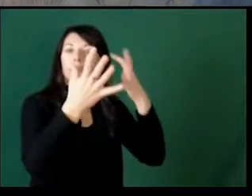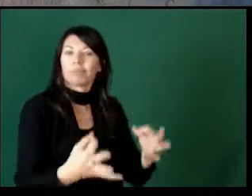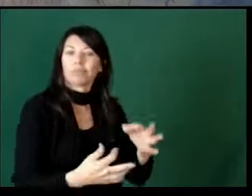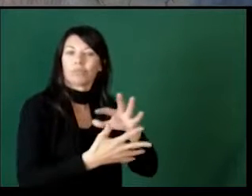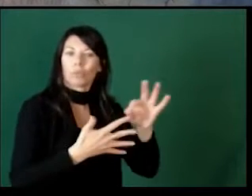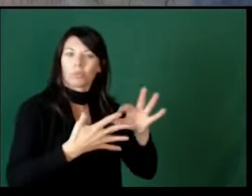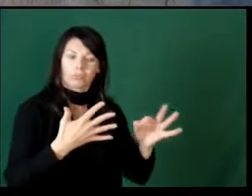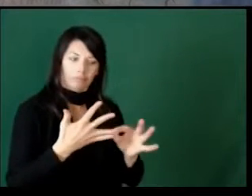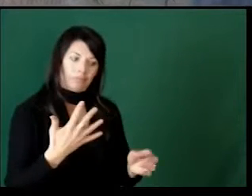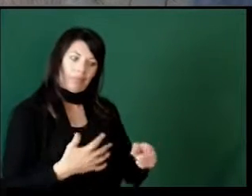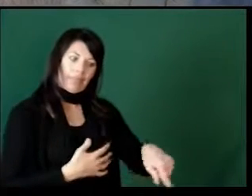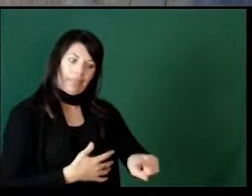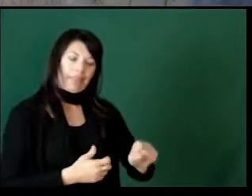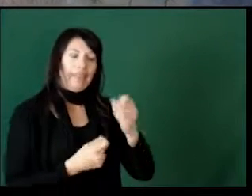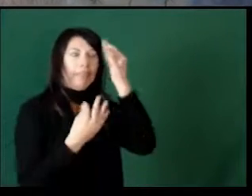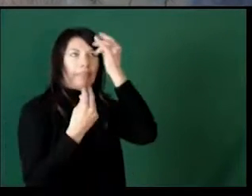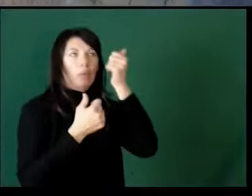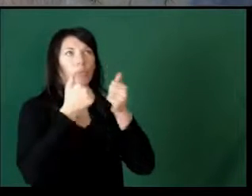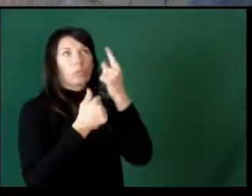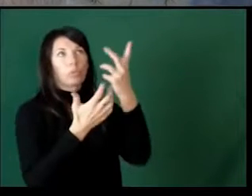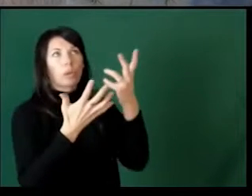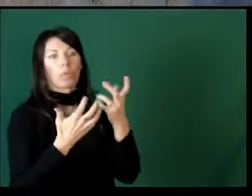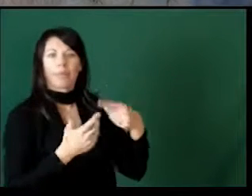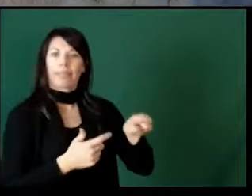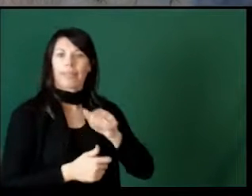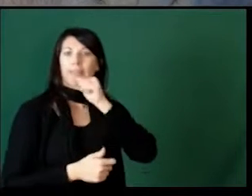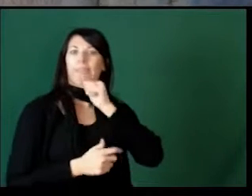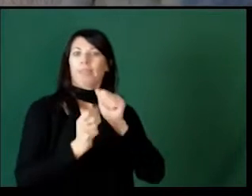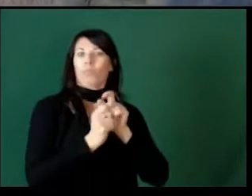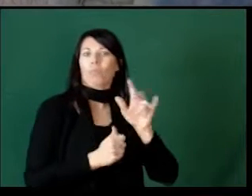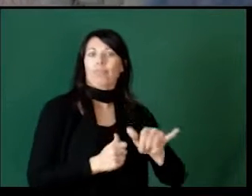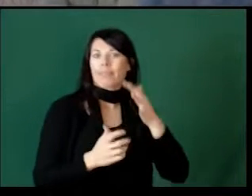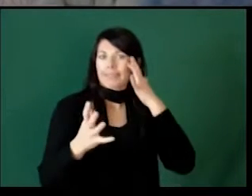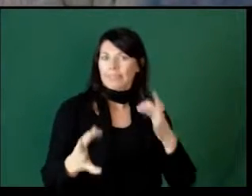about it, and then letting them choose the consequences that they can live with.